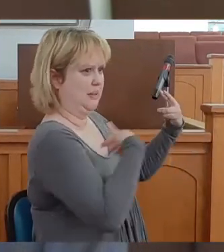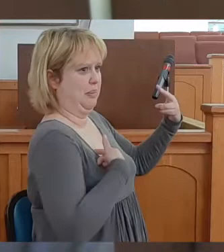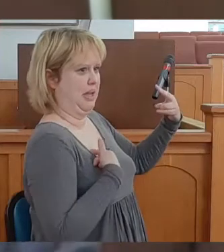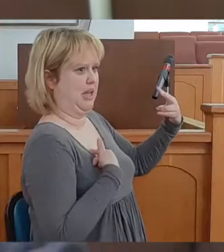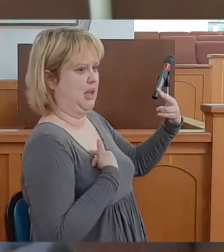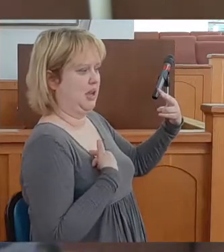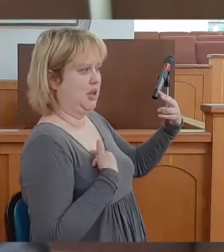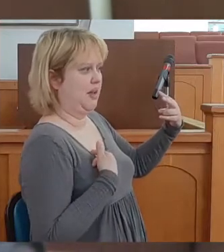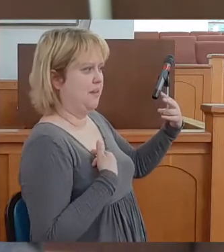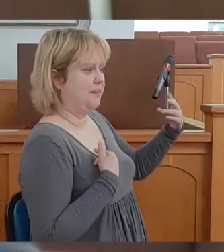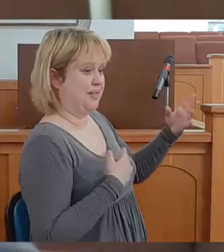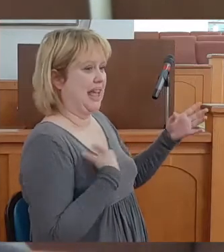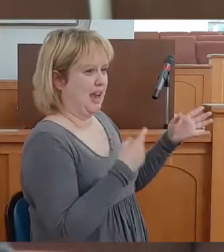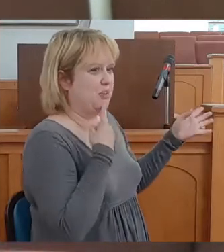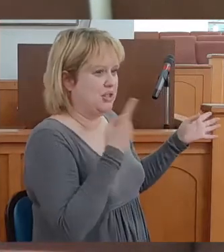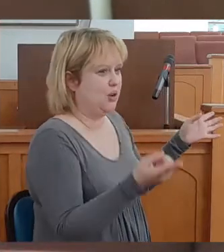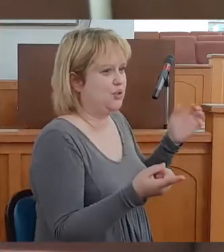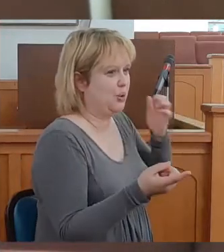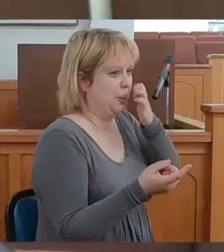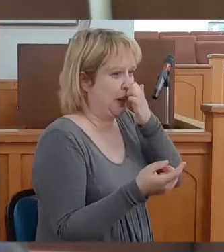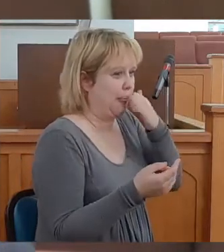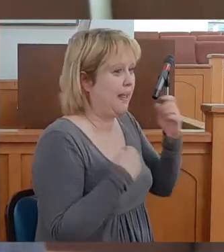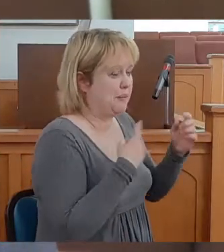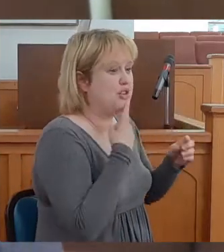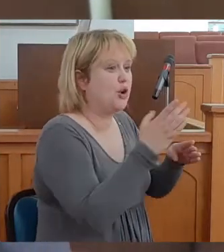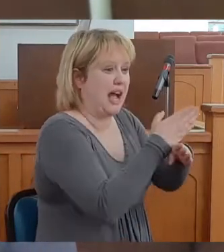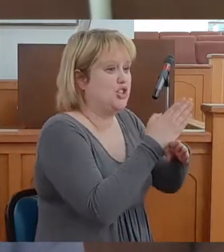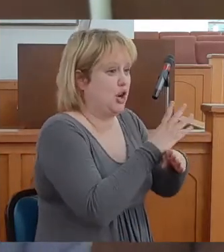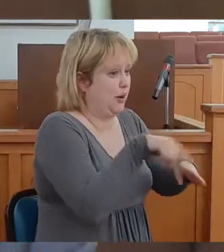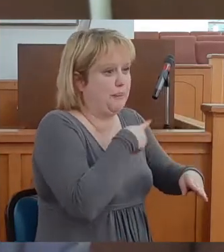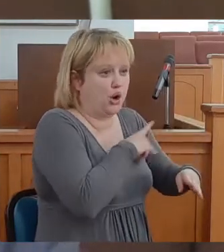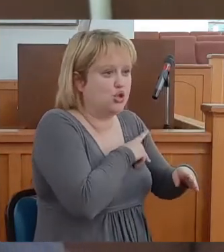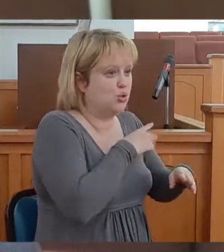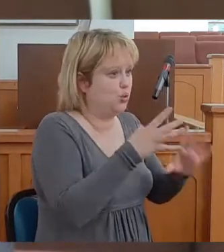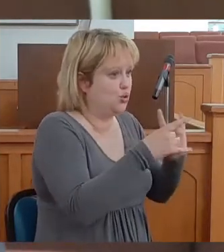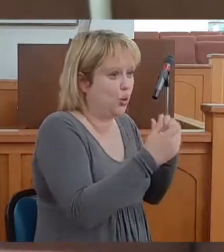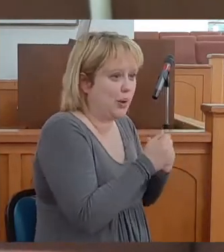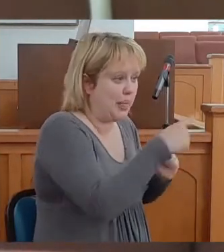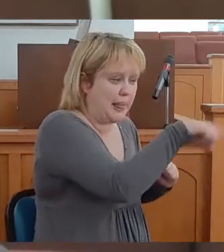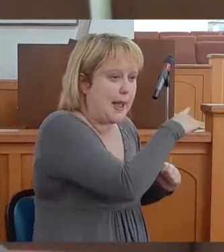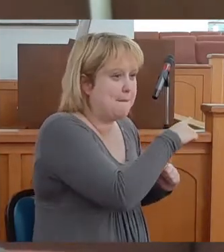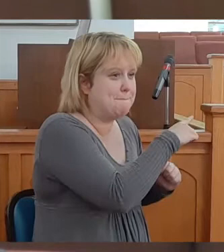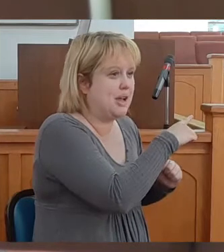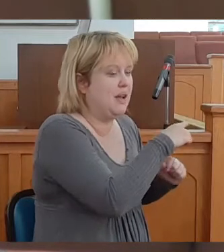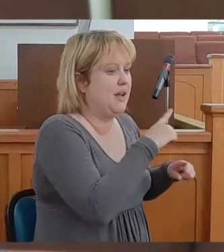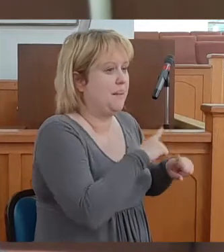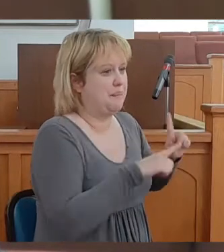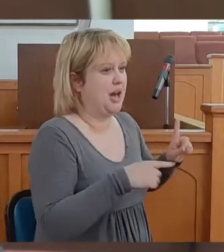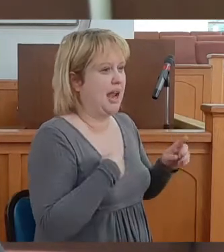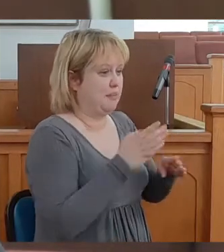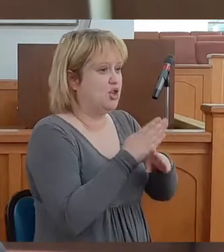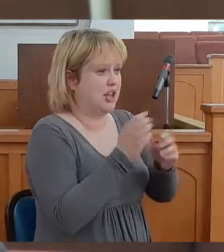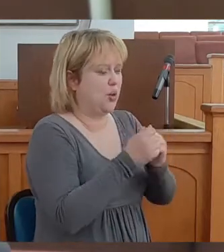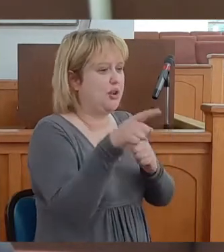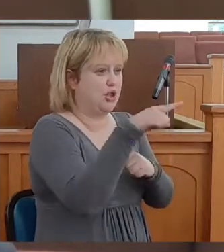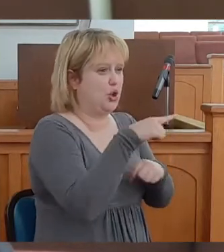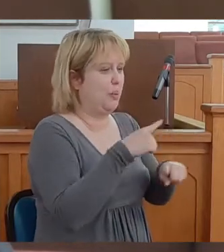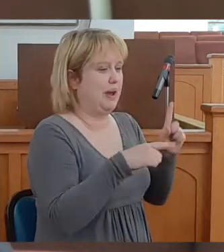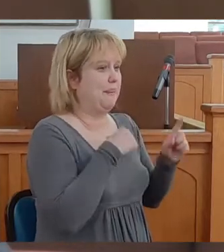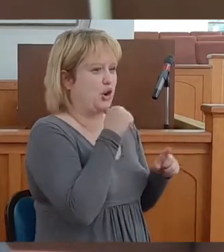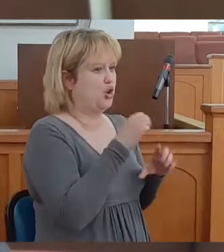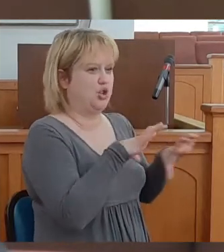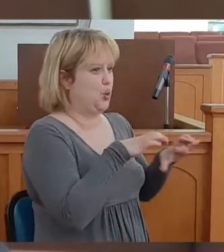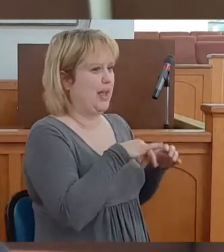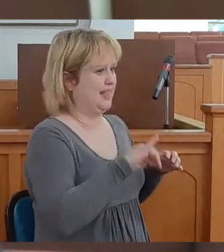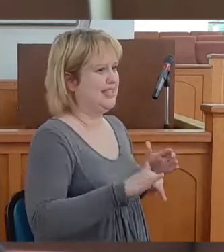and I tell you, I shared a personal story with them, but I'm not, I'm gonna share with you, but I'm not gonna